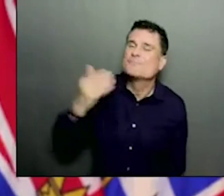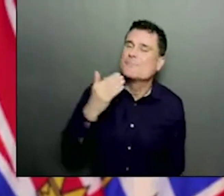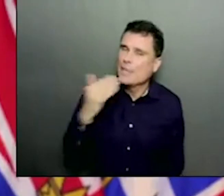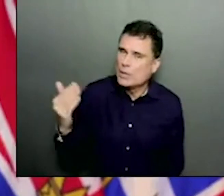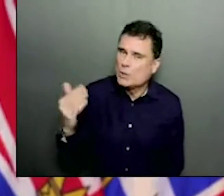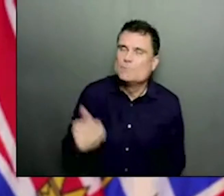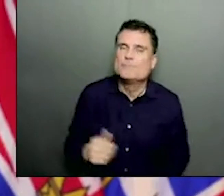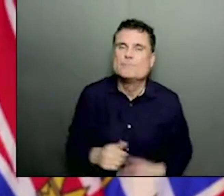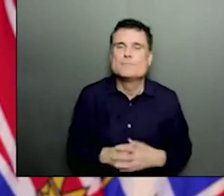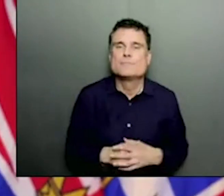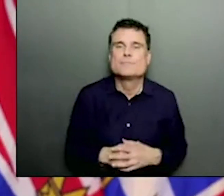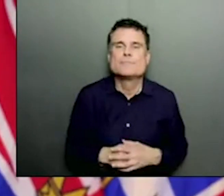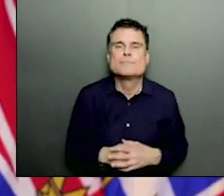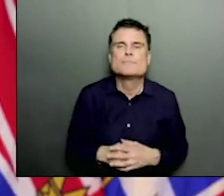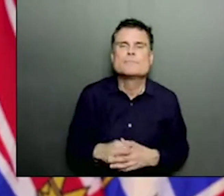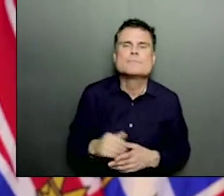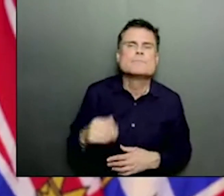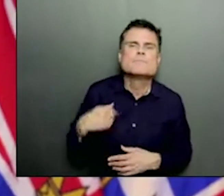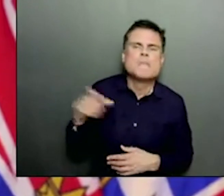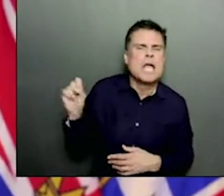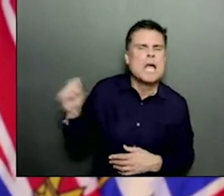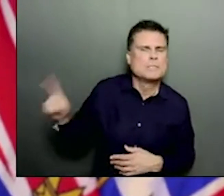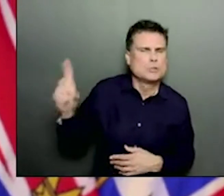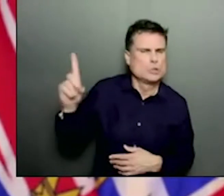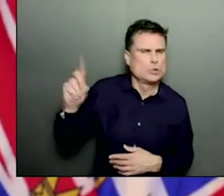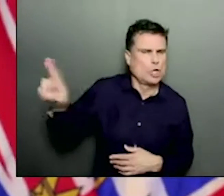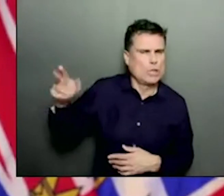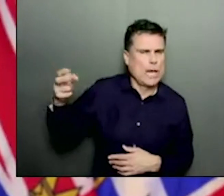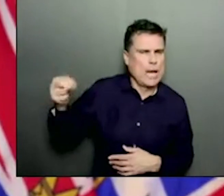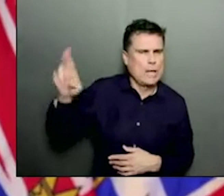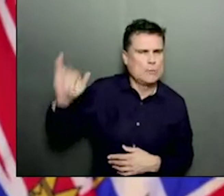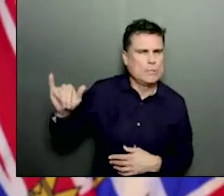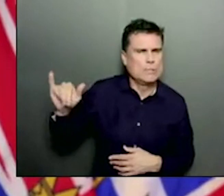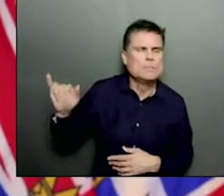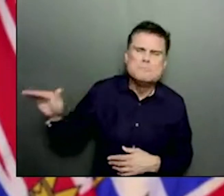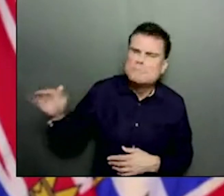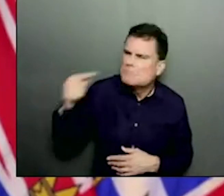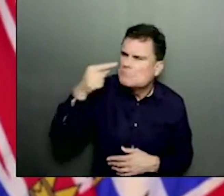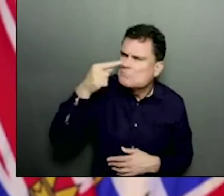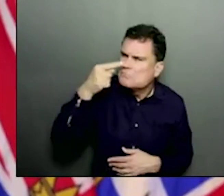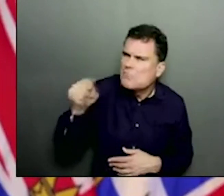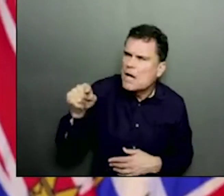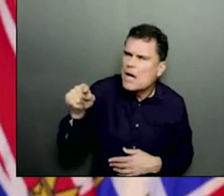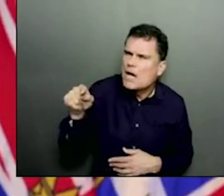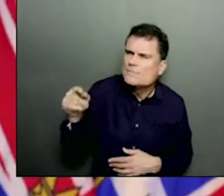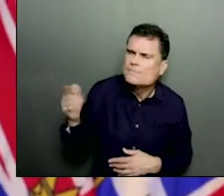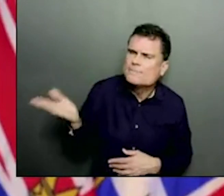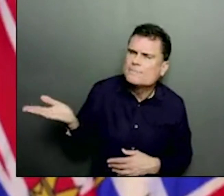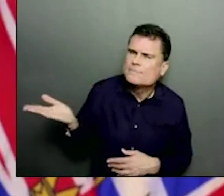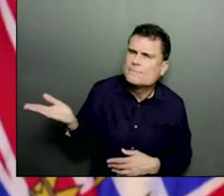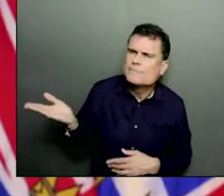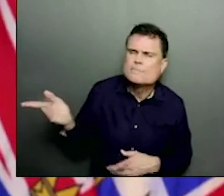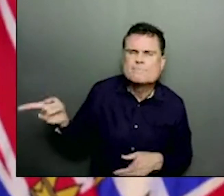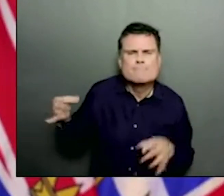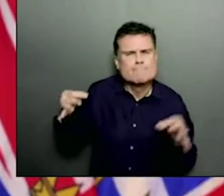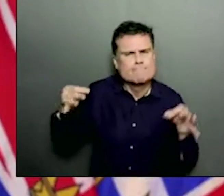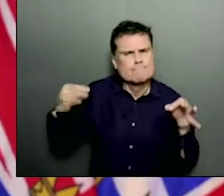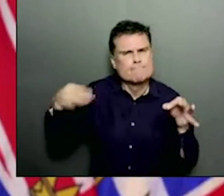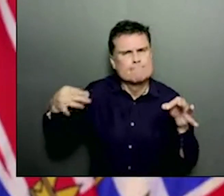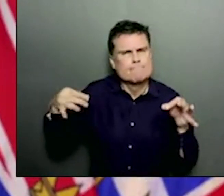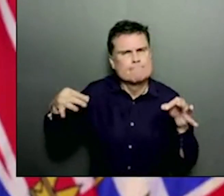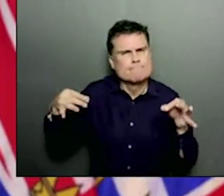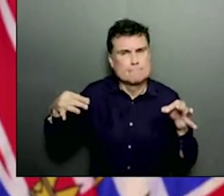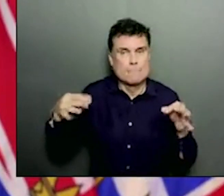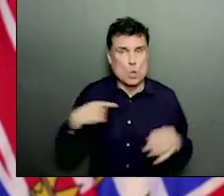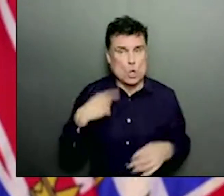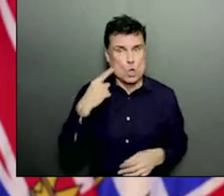Dr Henry, I'm wondering if you can just sort of react or spell out for us how meaningful this approval of the Moderna vaccine is. I've read that it's going to be